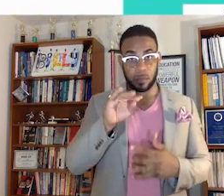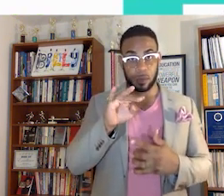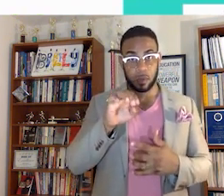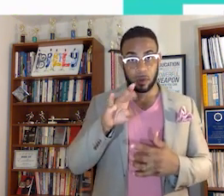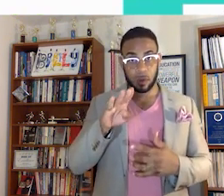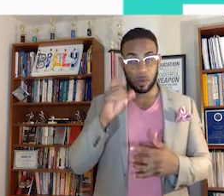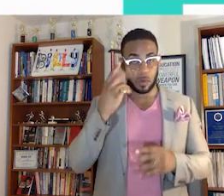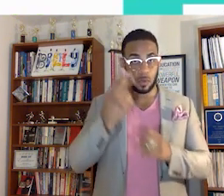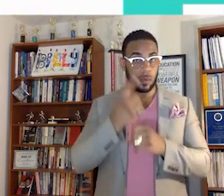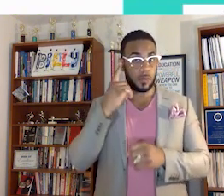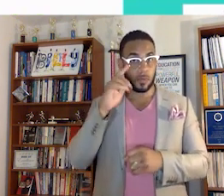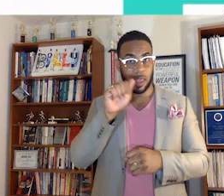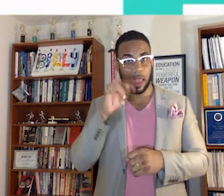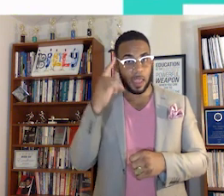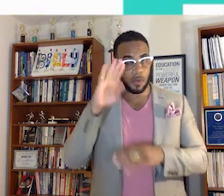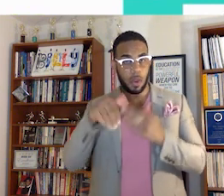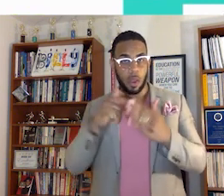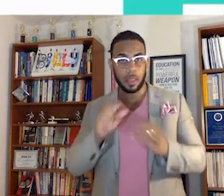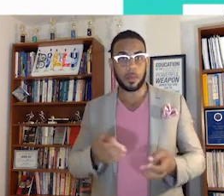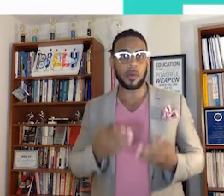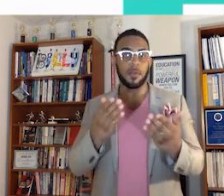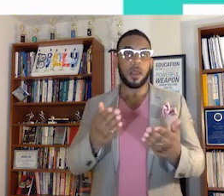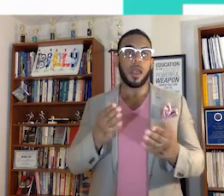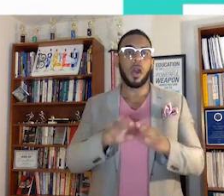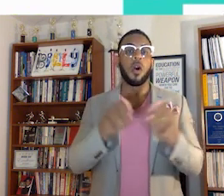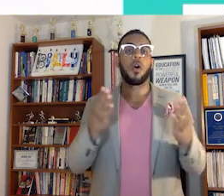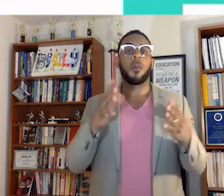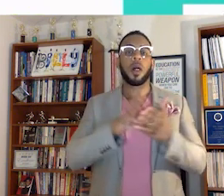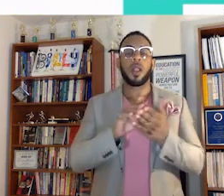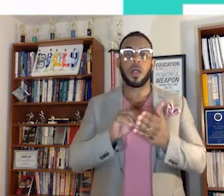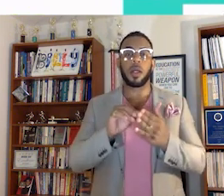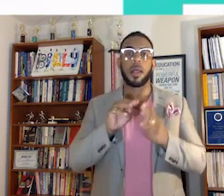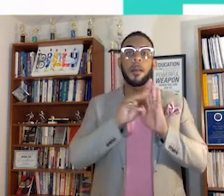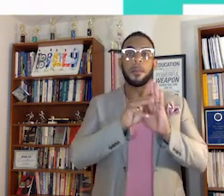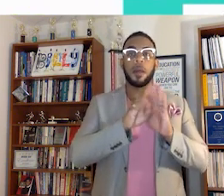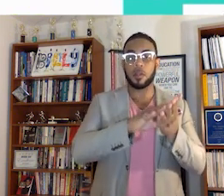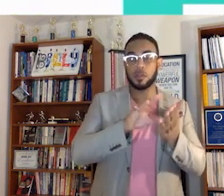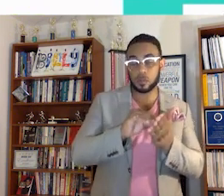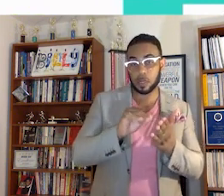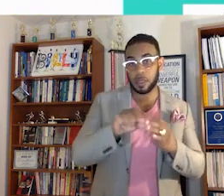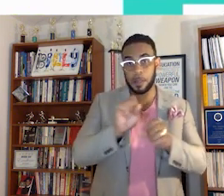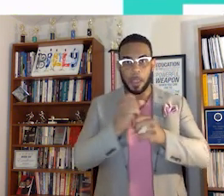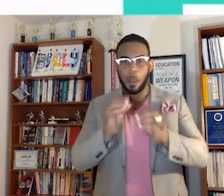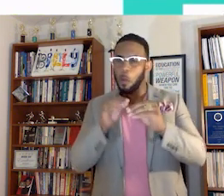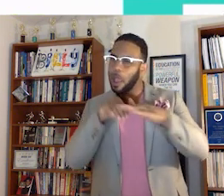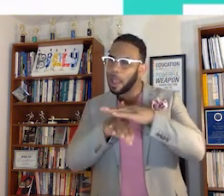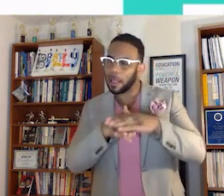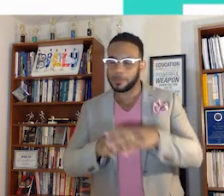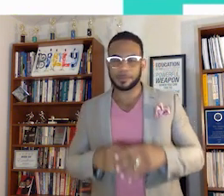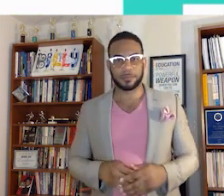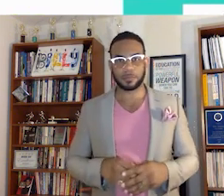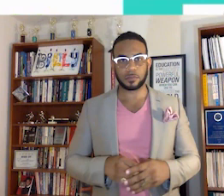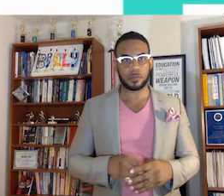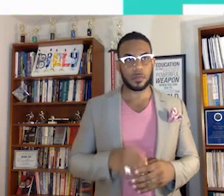use for AI for all, which provides open learning and modular learning. they're making it more accessible.